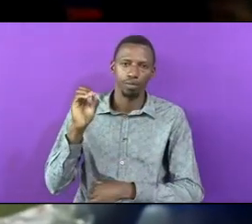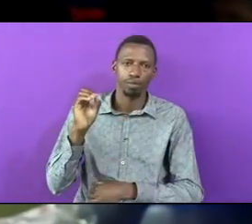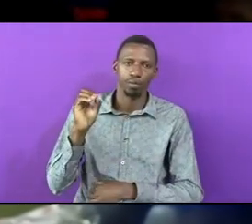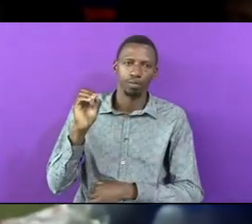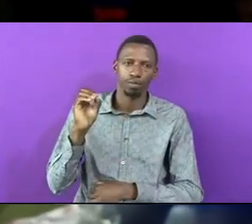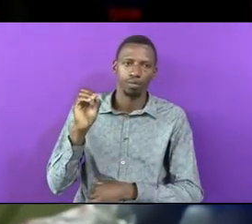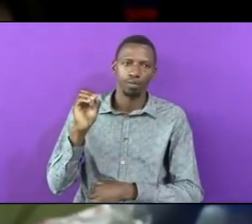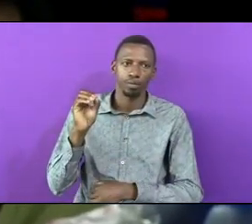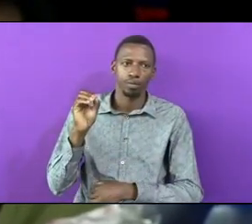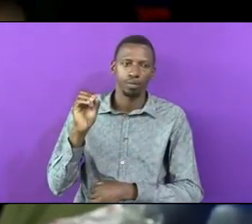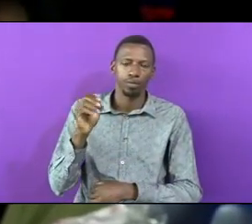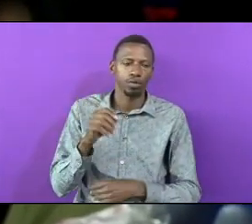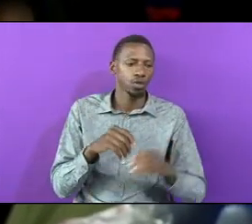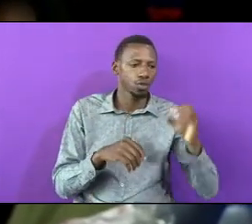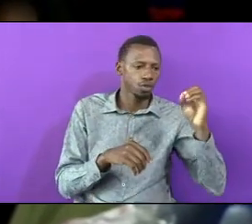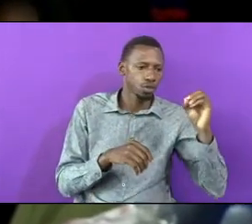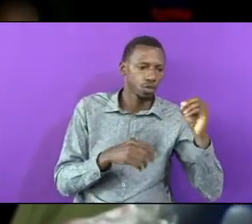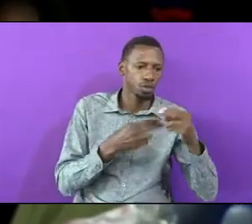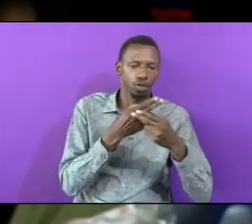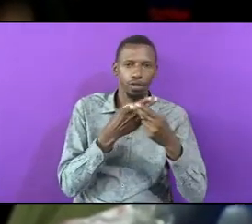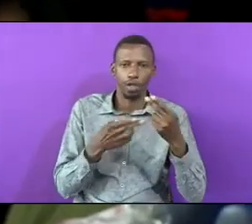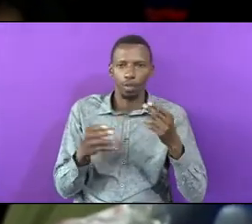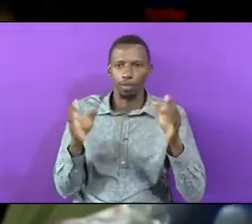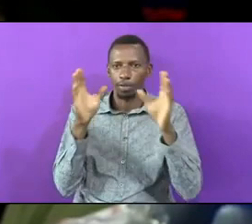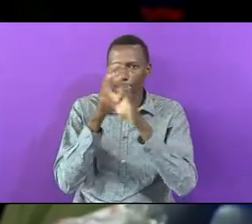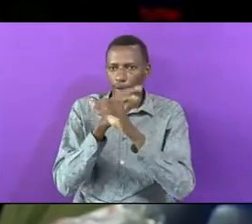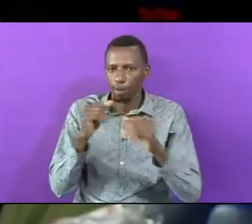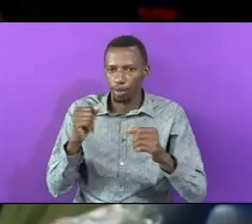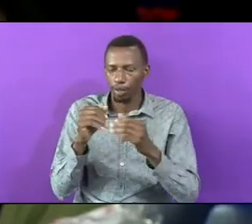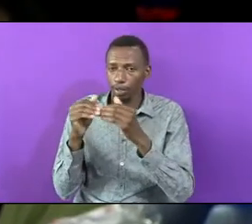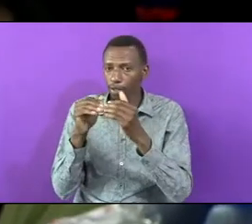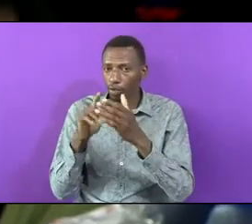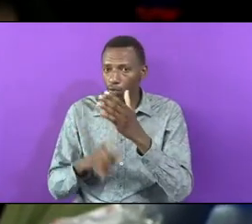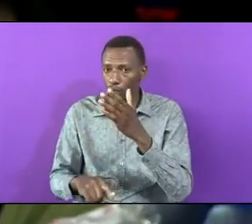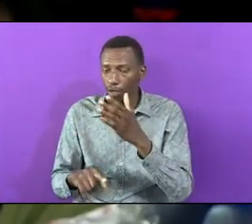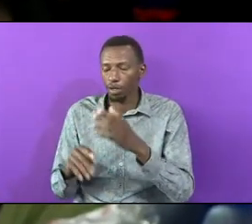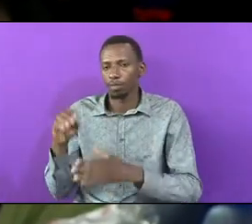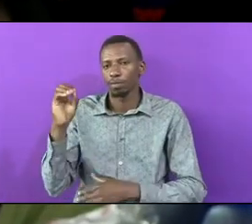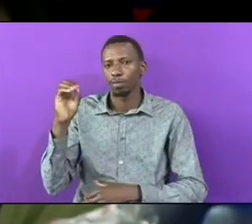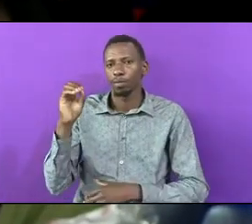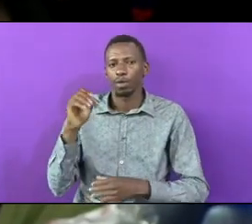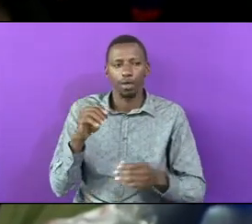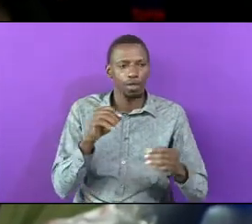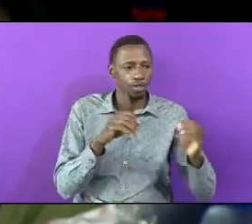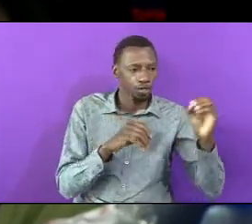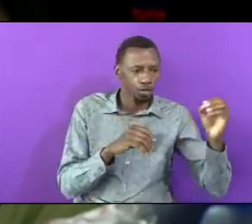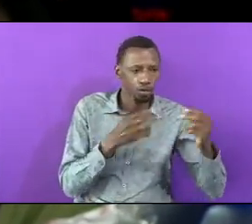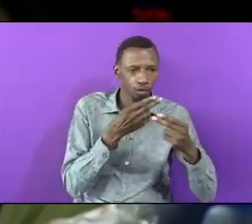Zero Times President Is Equal To What Zero Times Governor Is Equal To What